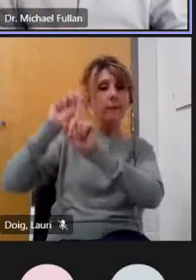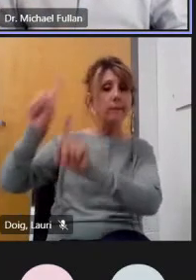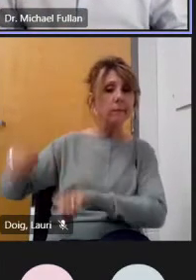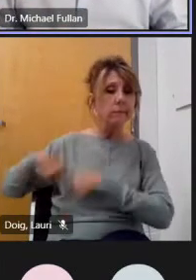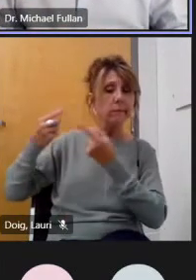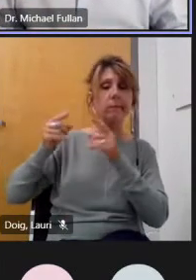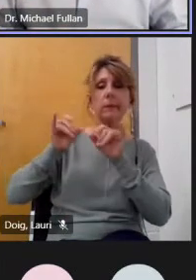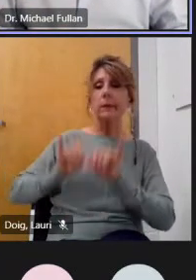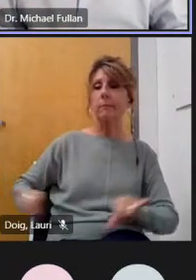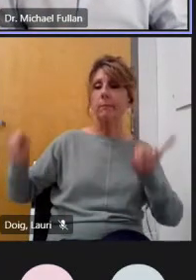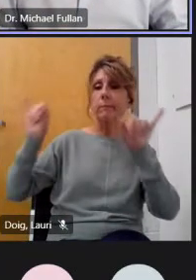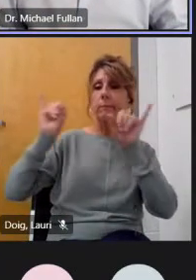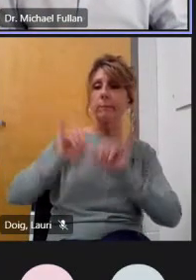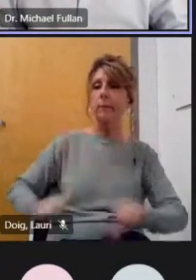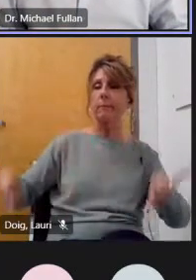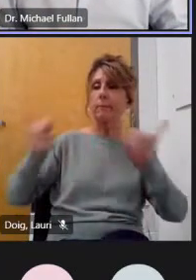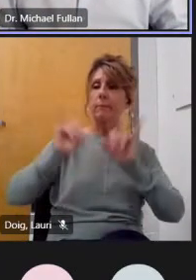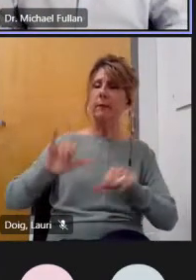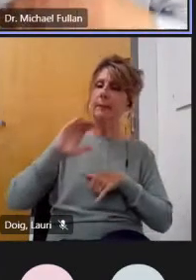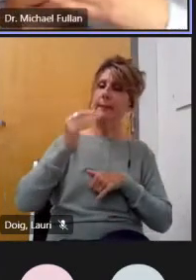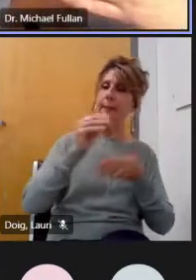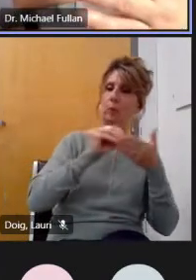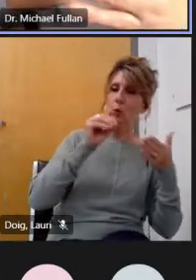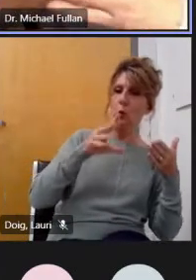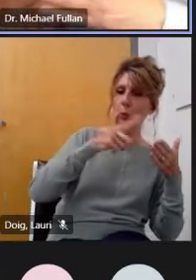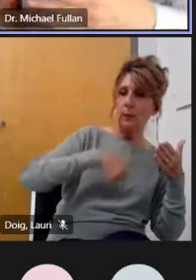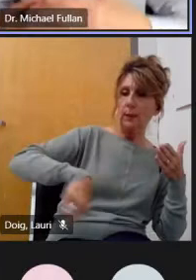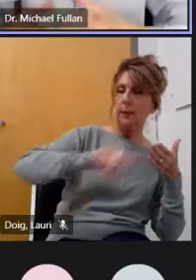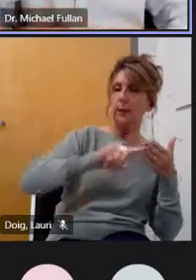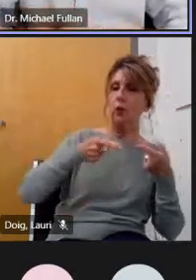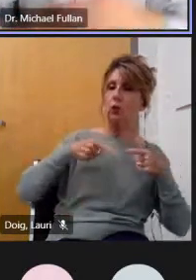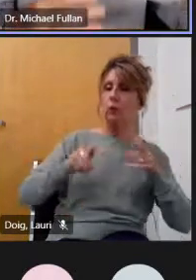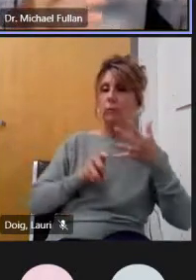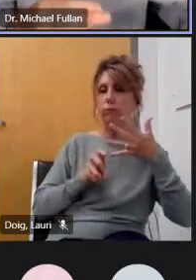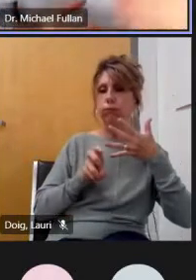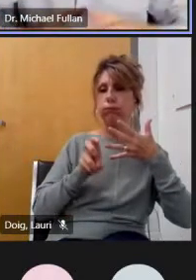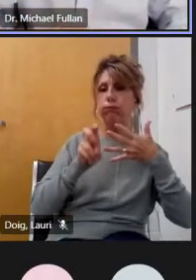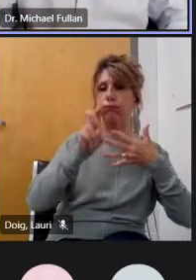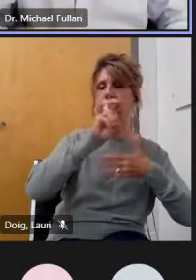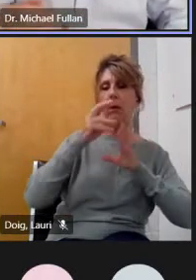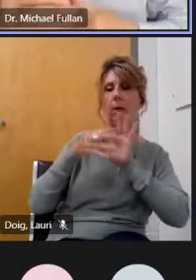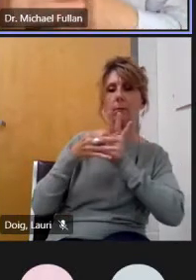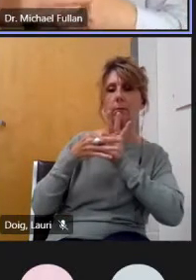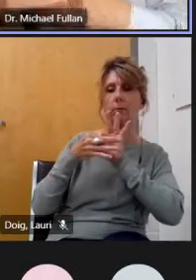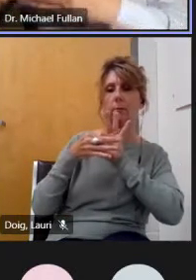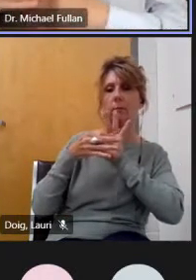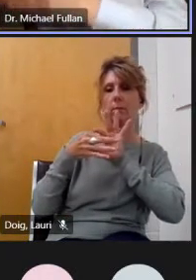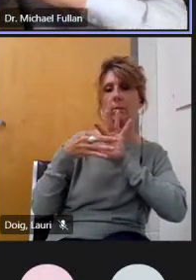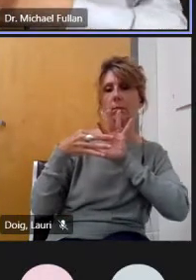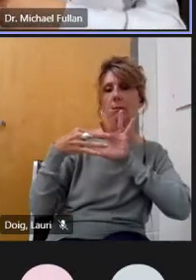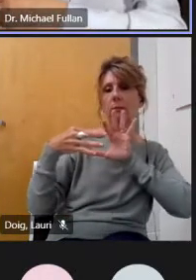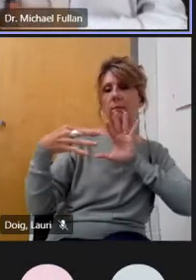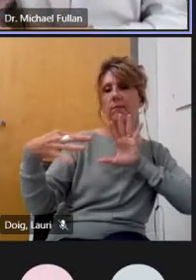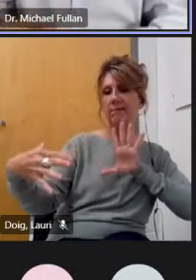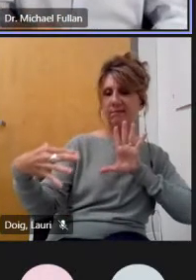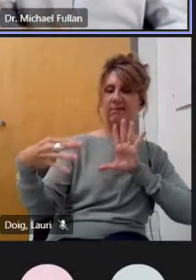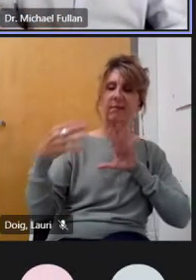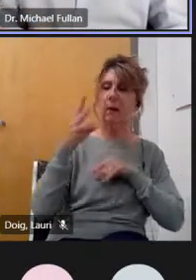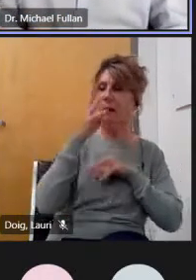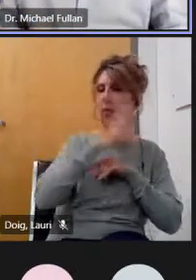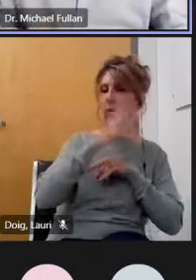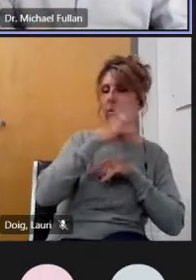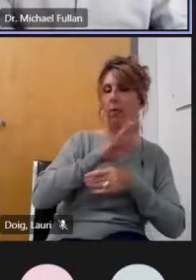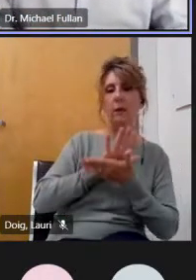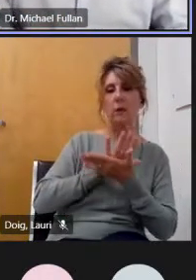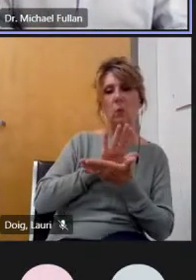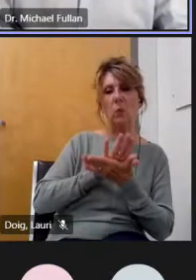increasingly disconnected that inequity is widening uh since 1980 at least uh galloping inequality